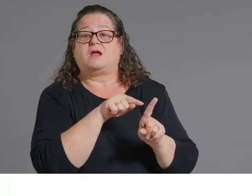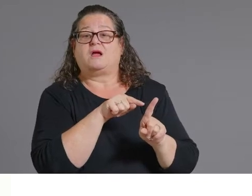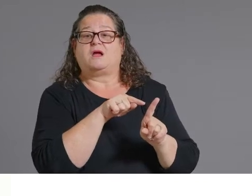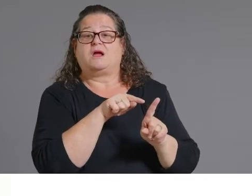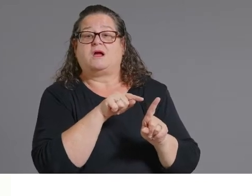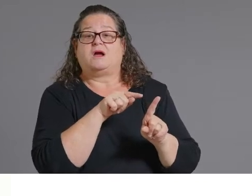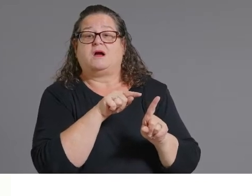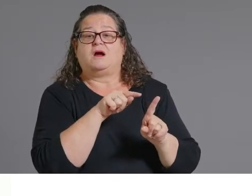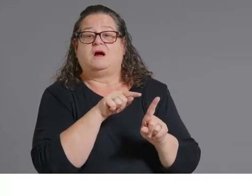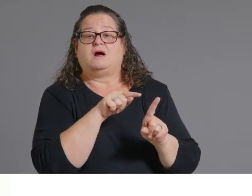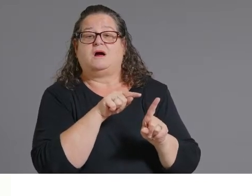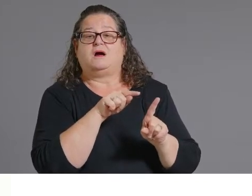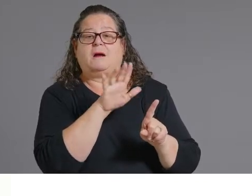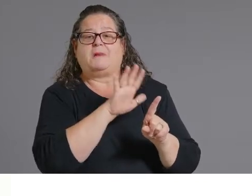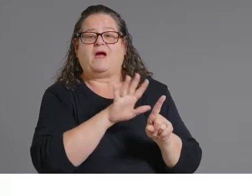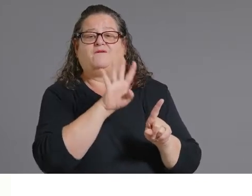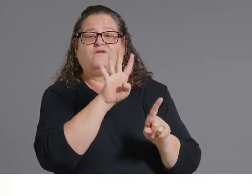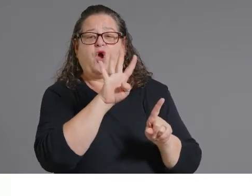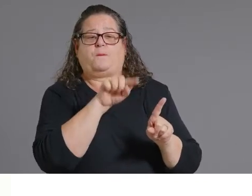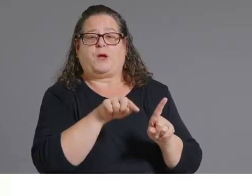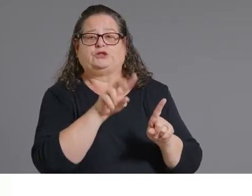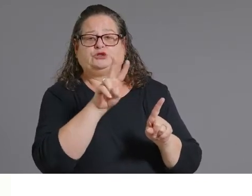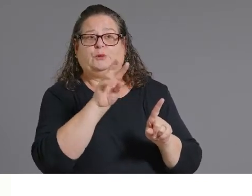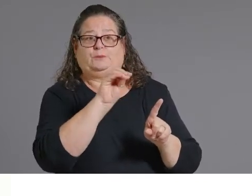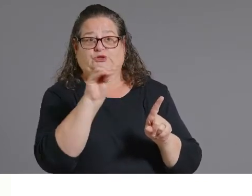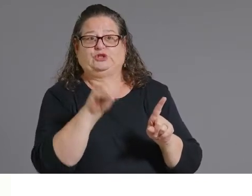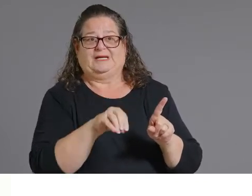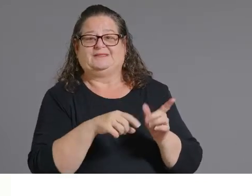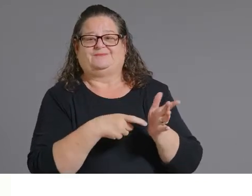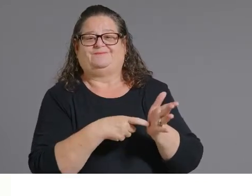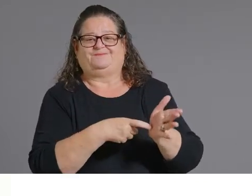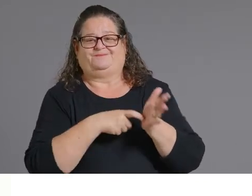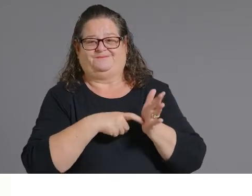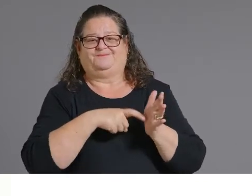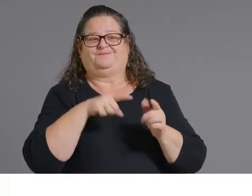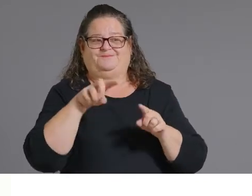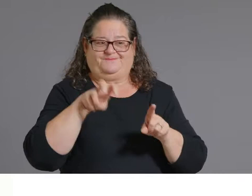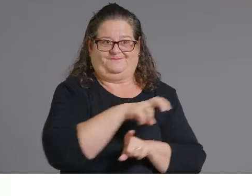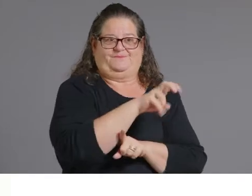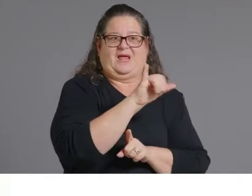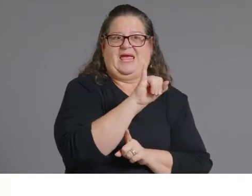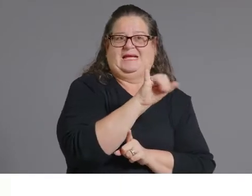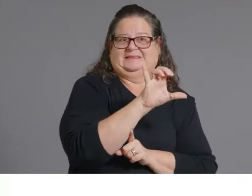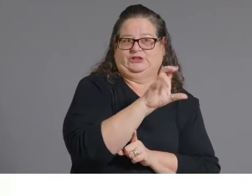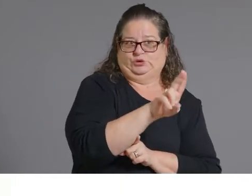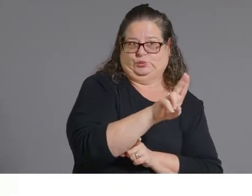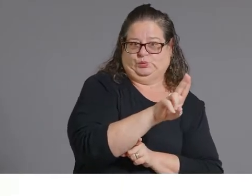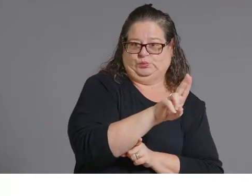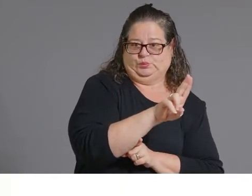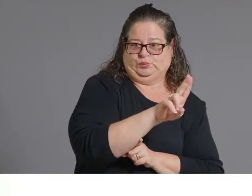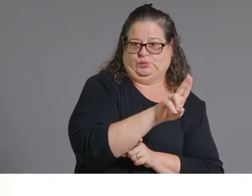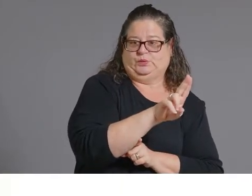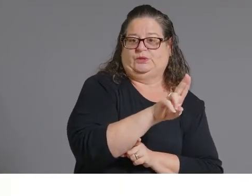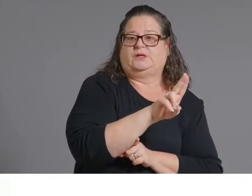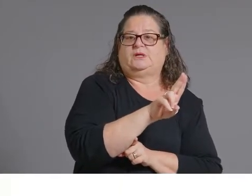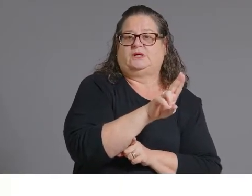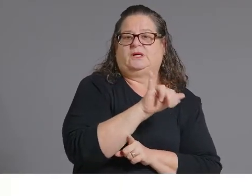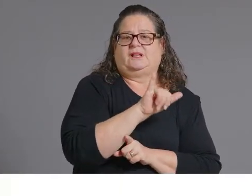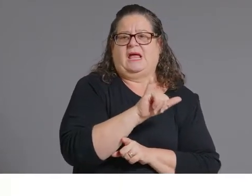admission we have seen a small increase in the proportion of adolescents hospitalized compared to the beginning of this year